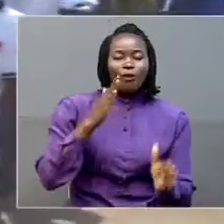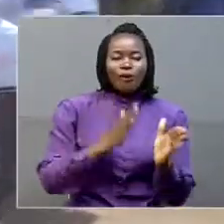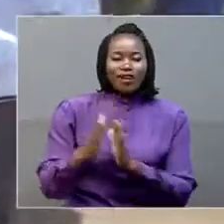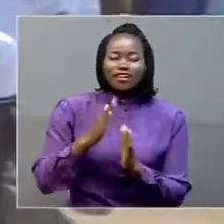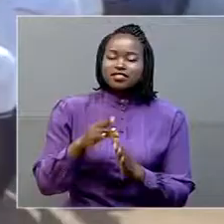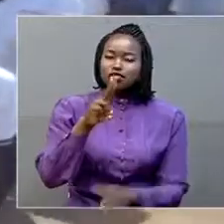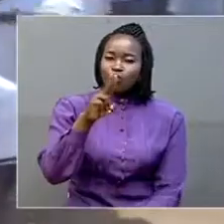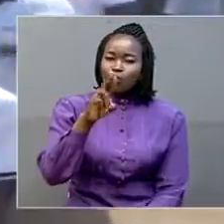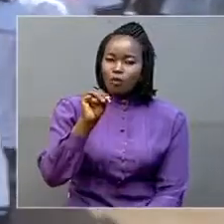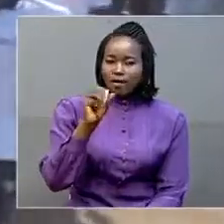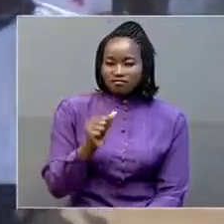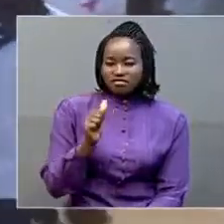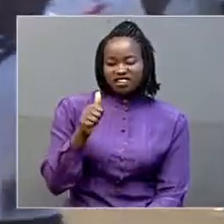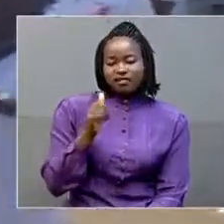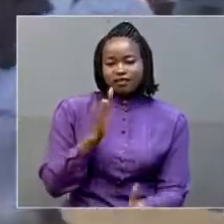Manufacturers Association.